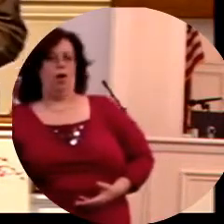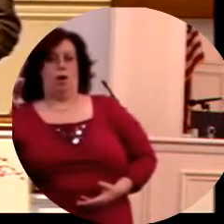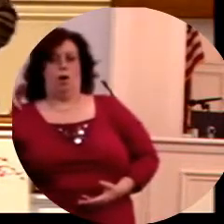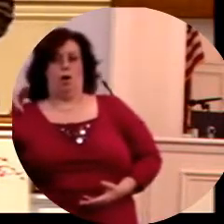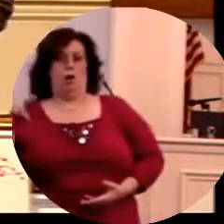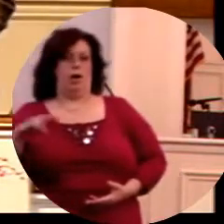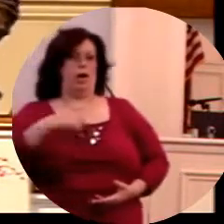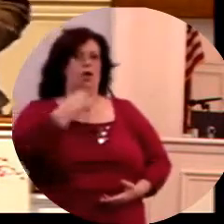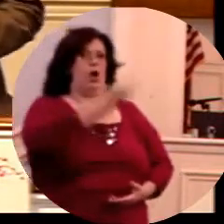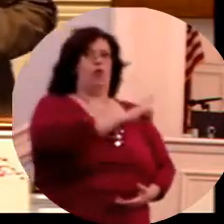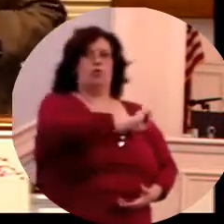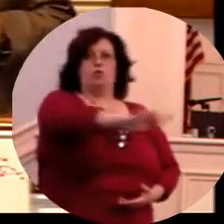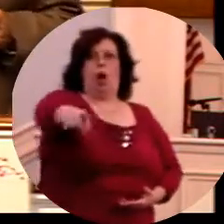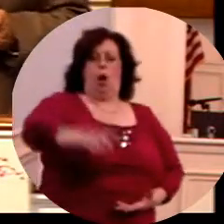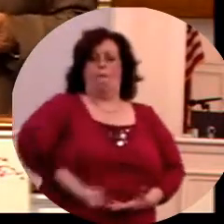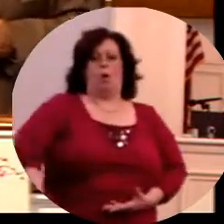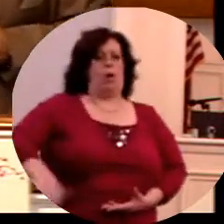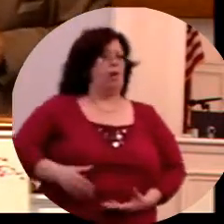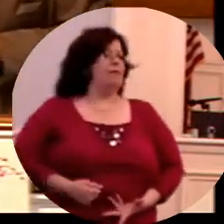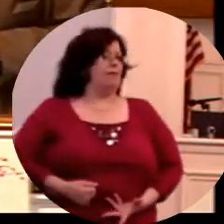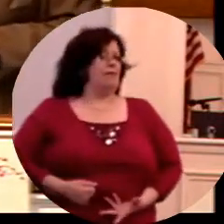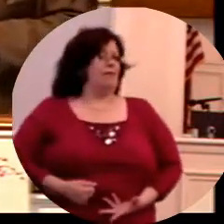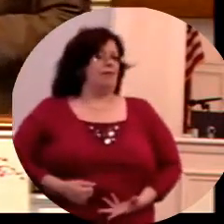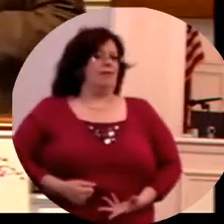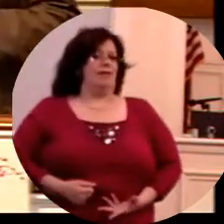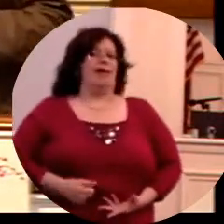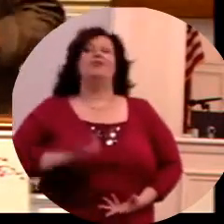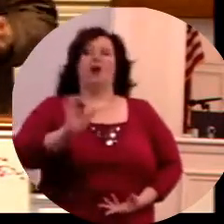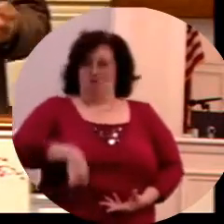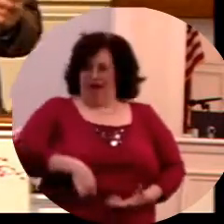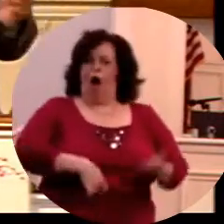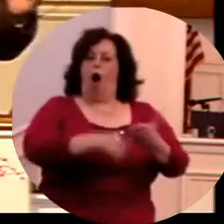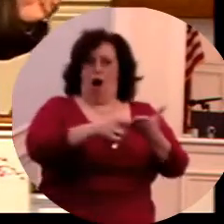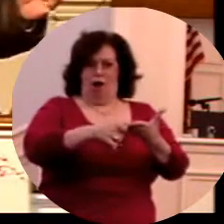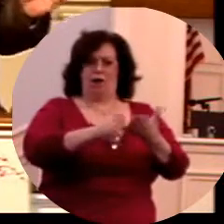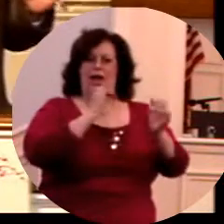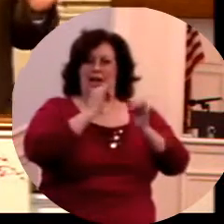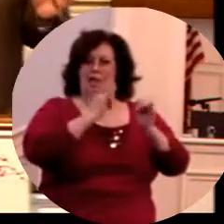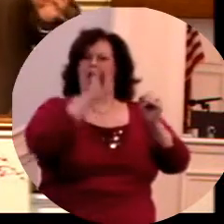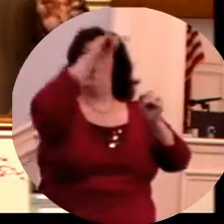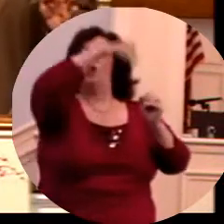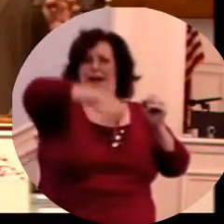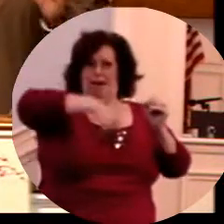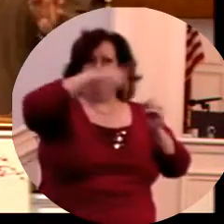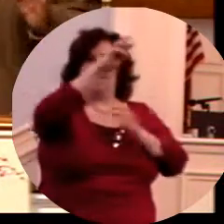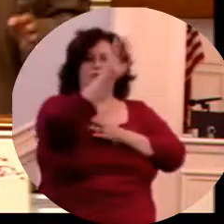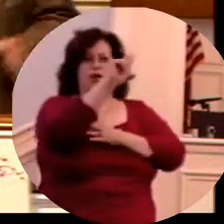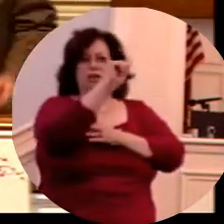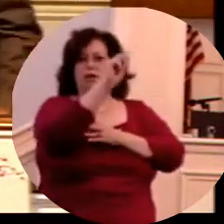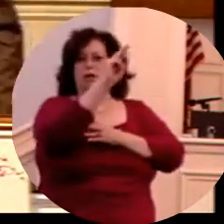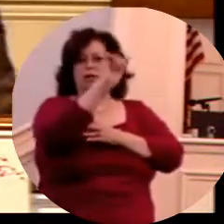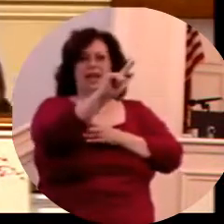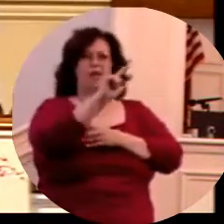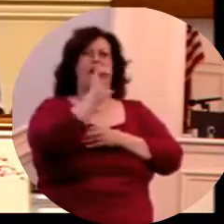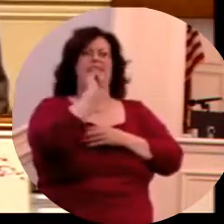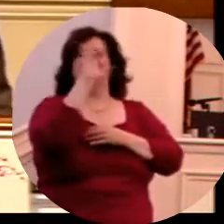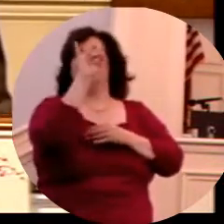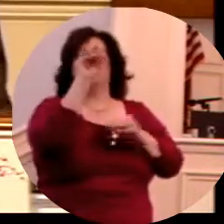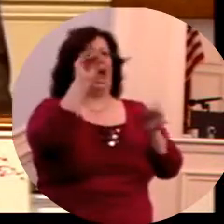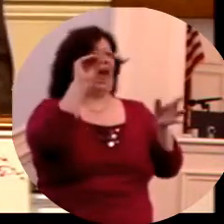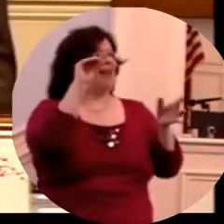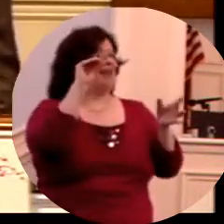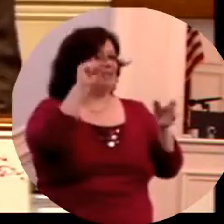had her go and abort that baby. And now the article when they interviewed Patricia Neal, she was